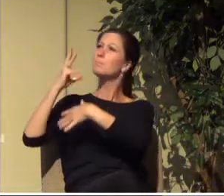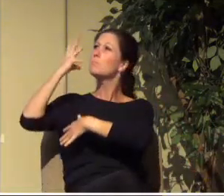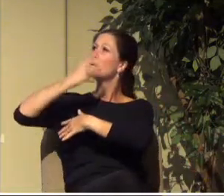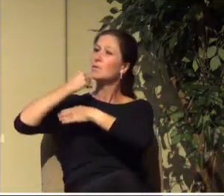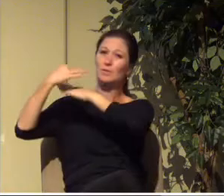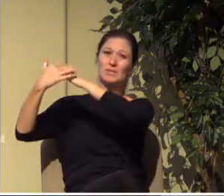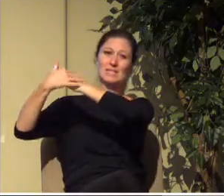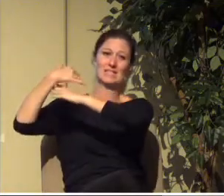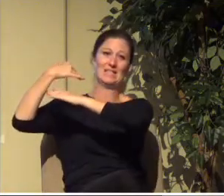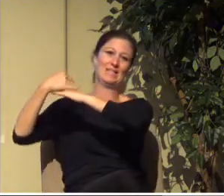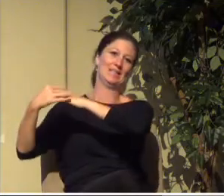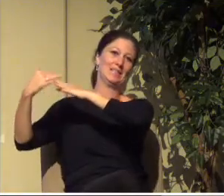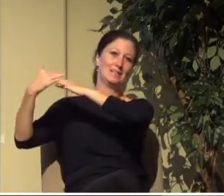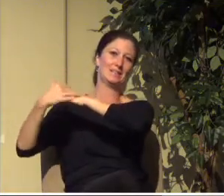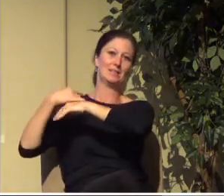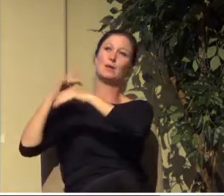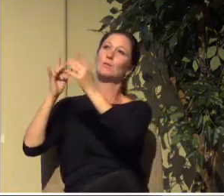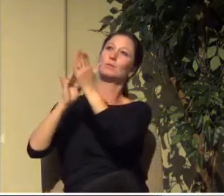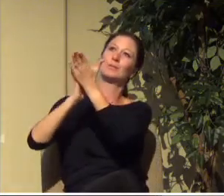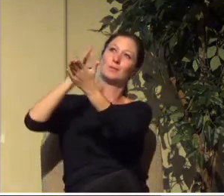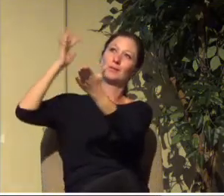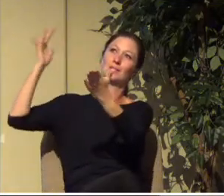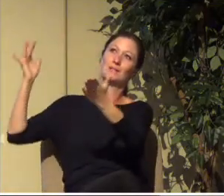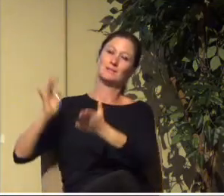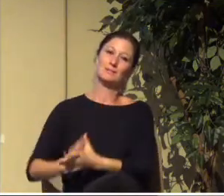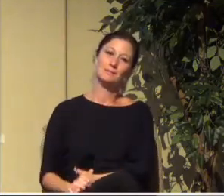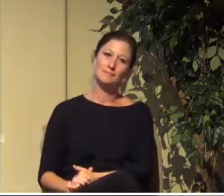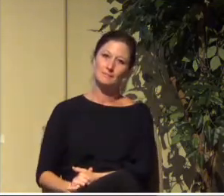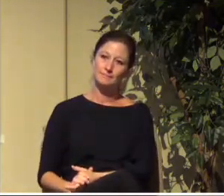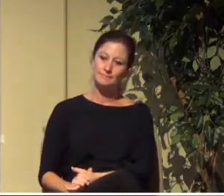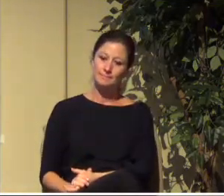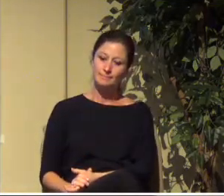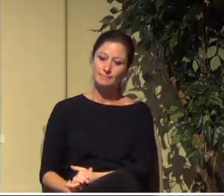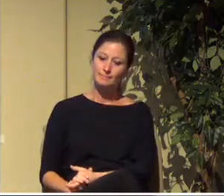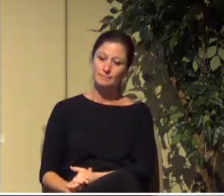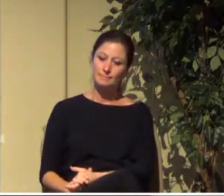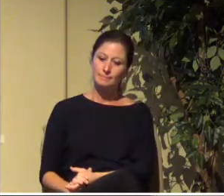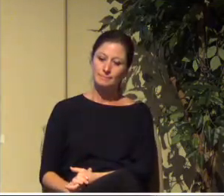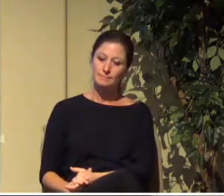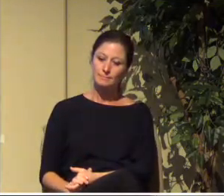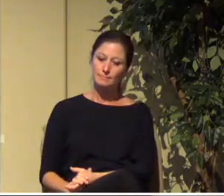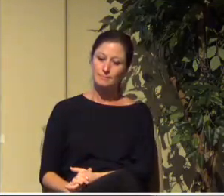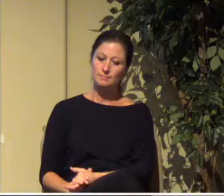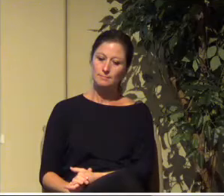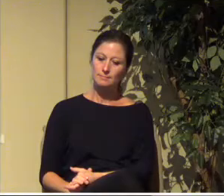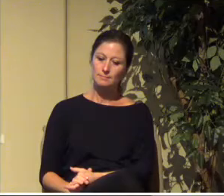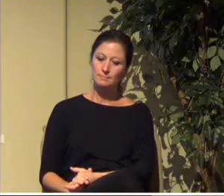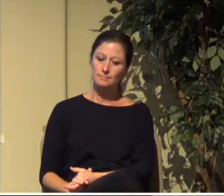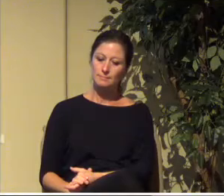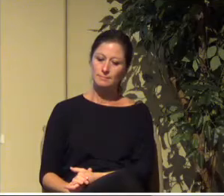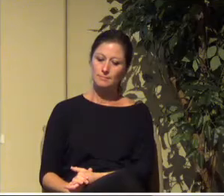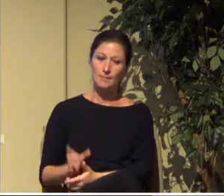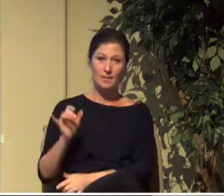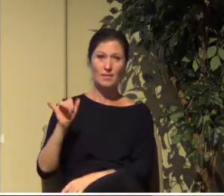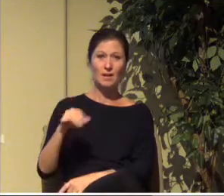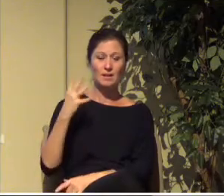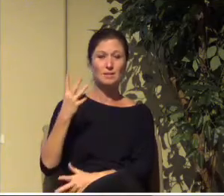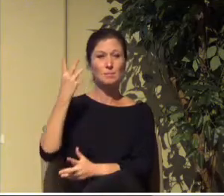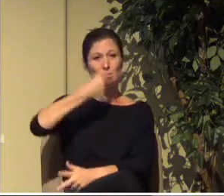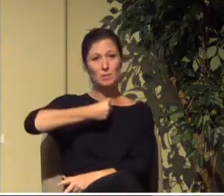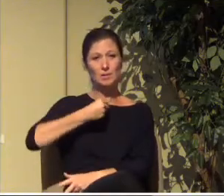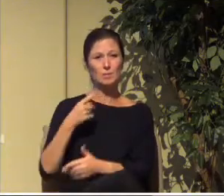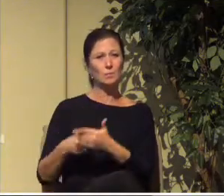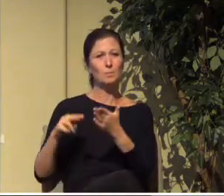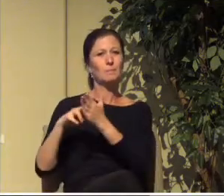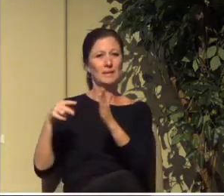slum into glory and we live in that already now this is the beauty of what it means